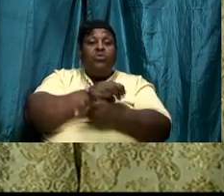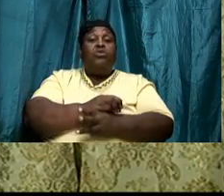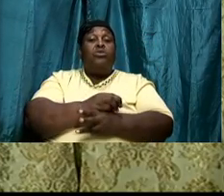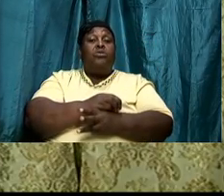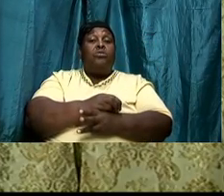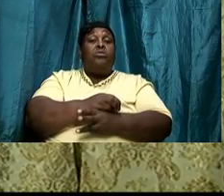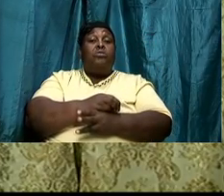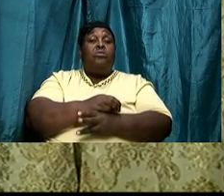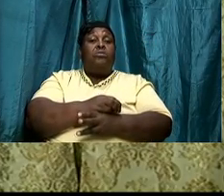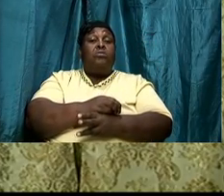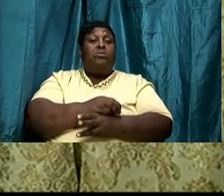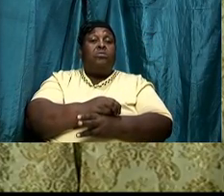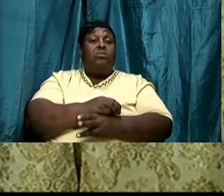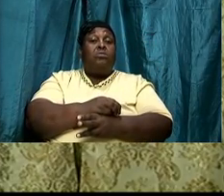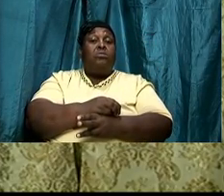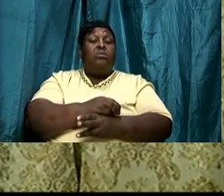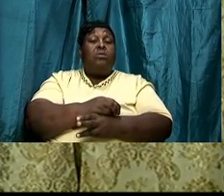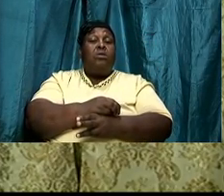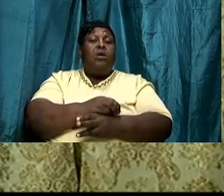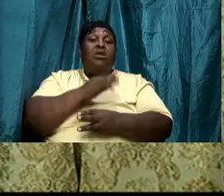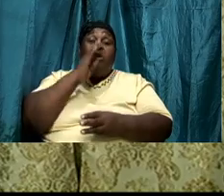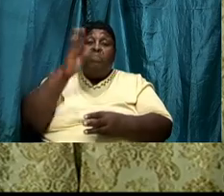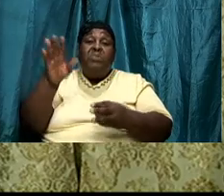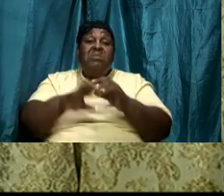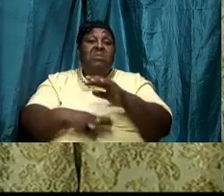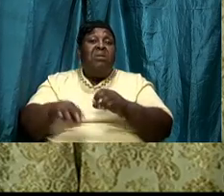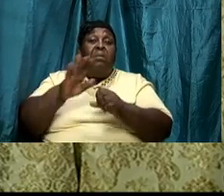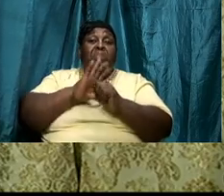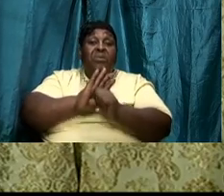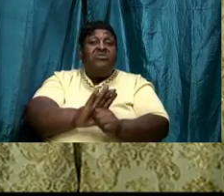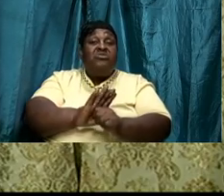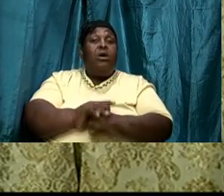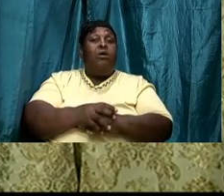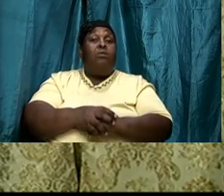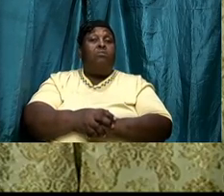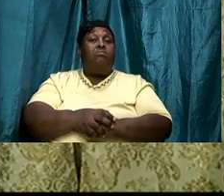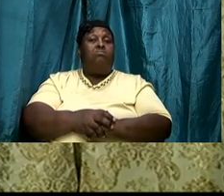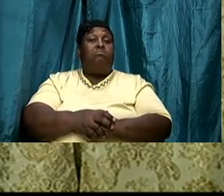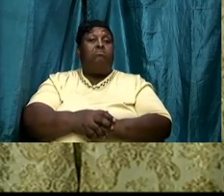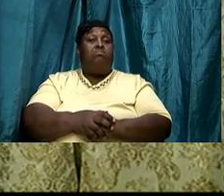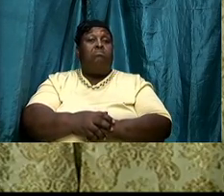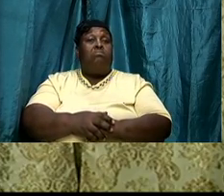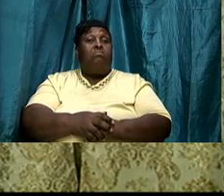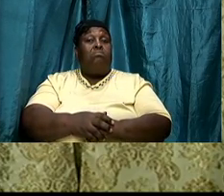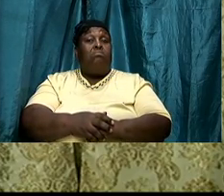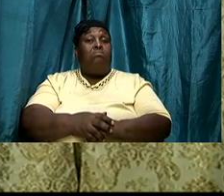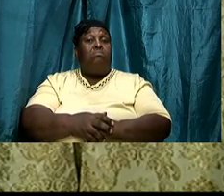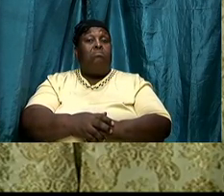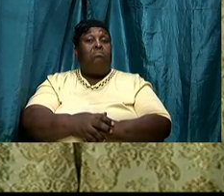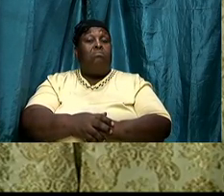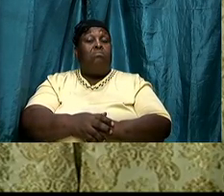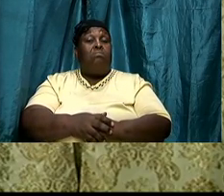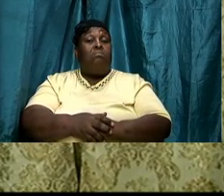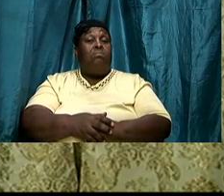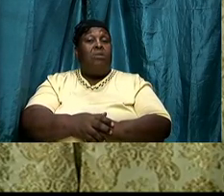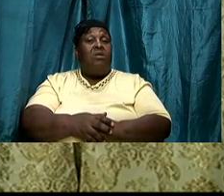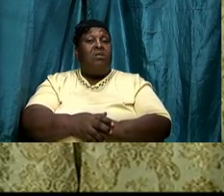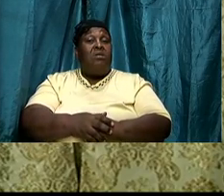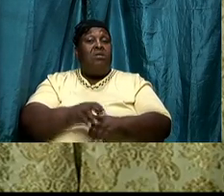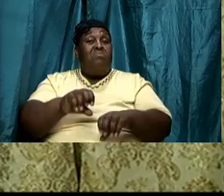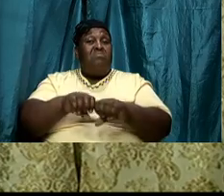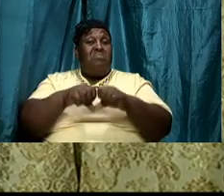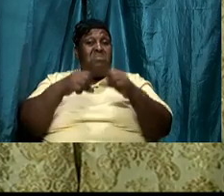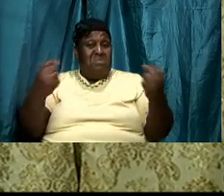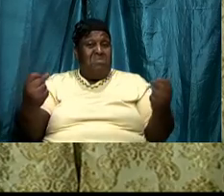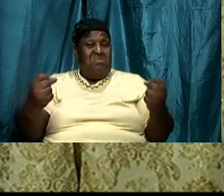some people praying no God just mess it up mash up the works of those that are causing this thing mash up the work of